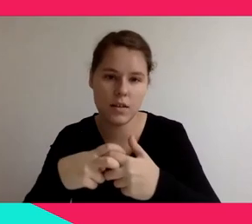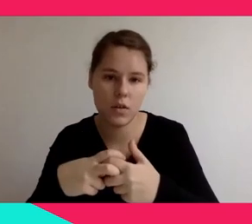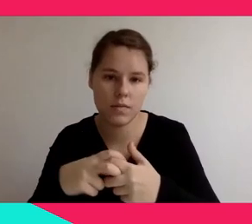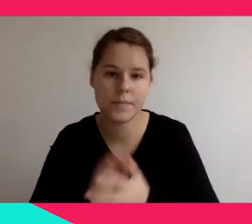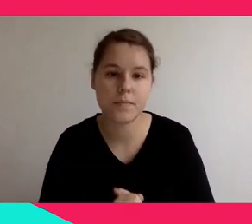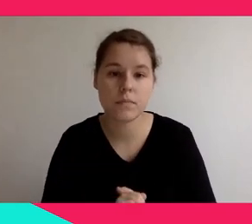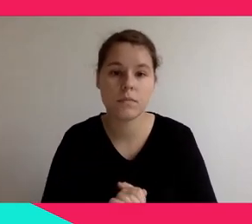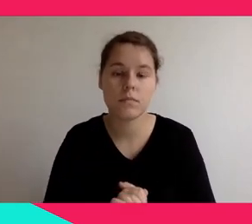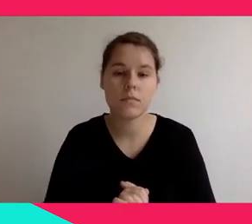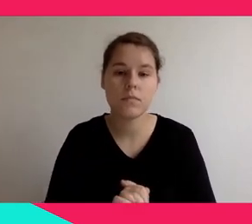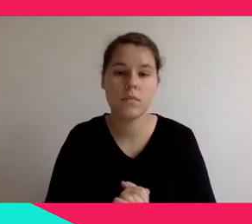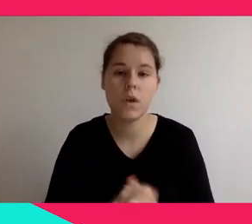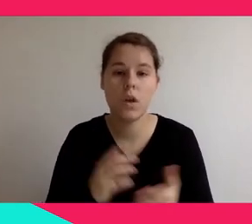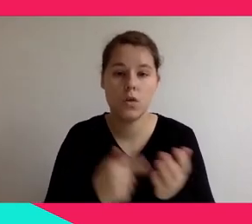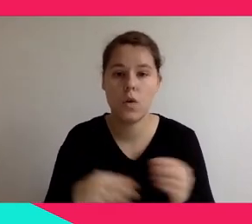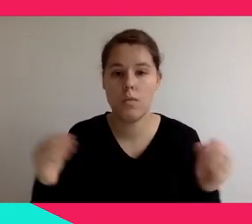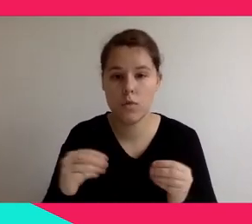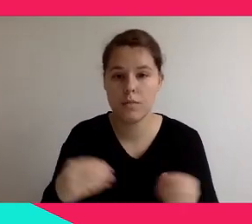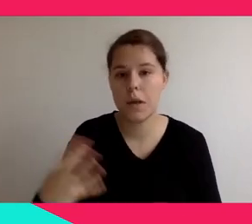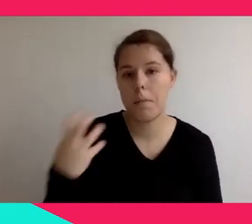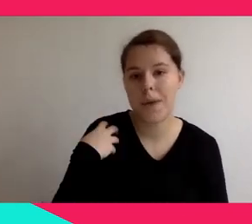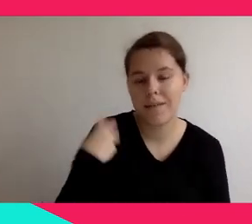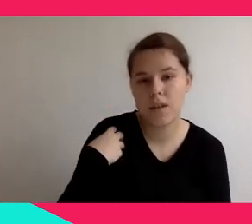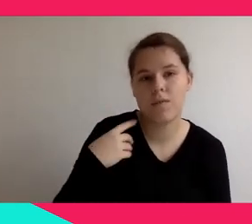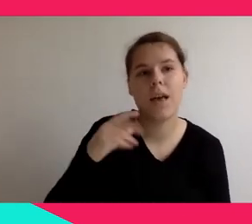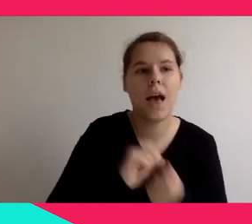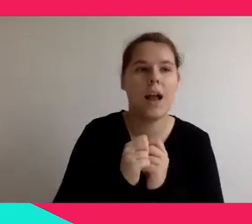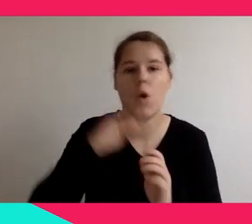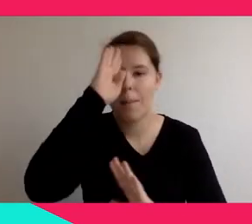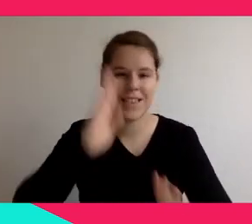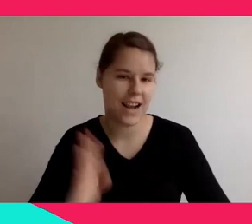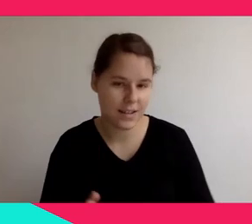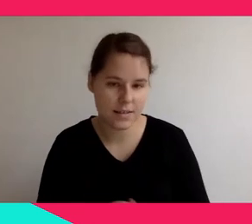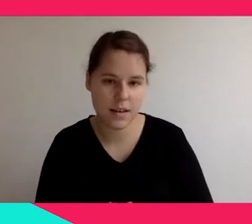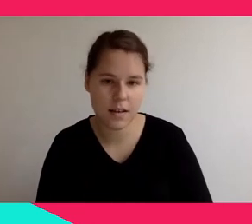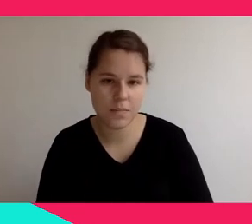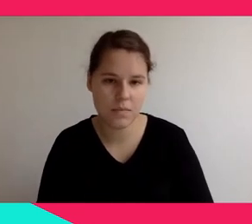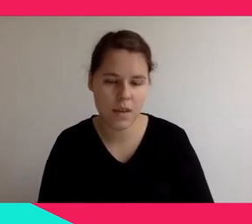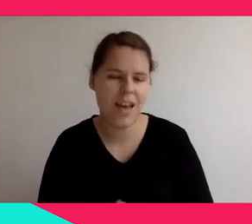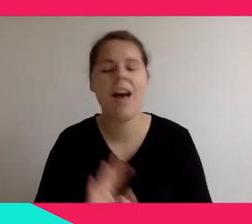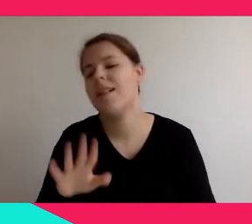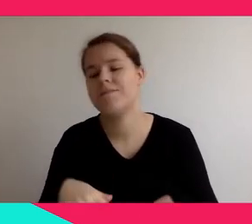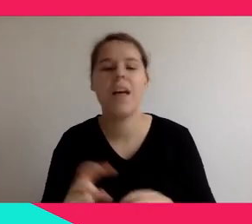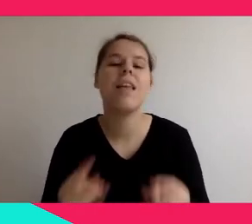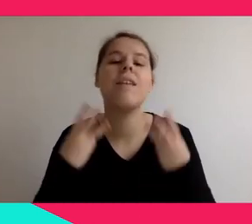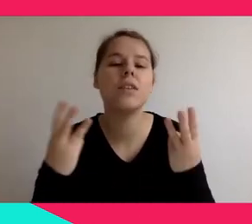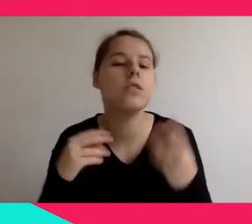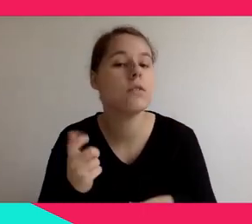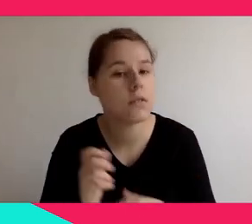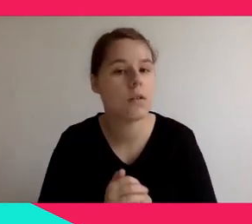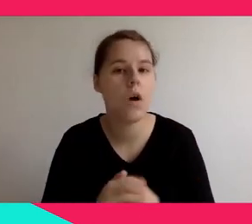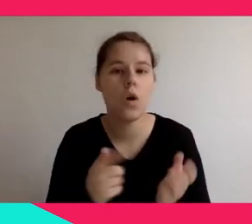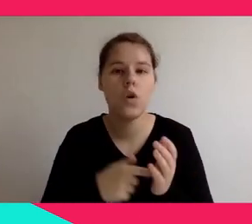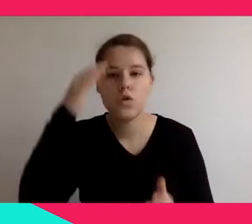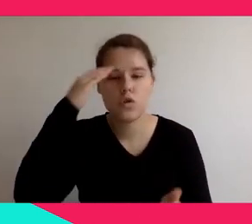abstract. It doesn't matter. What's important is that with an immersive experience, we really feel we are in